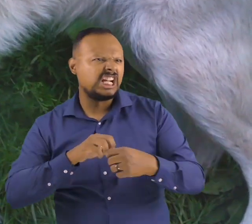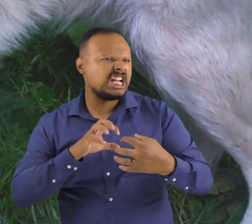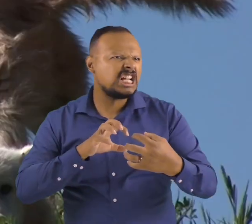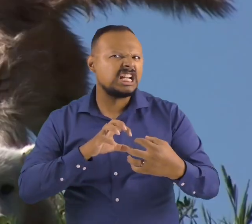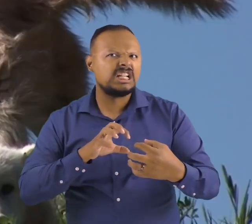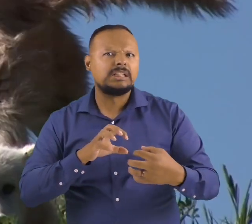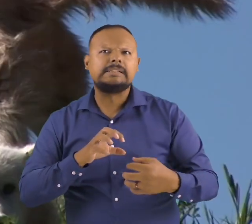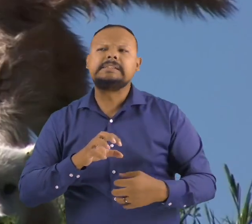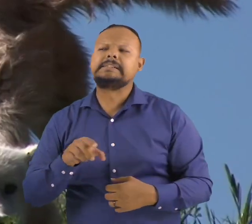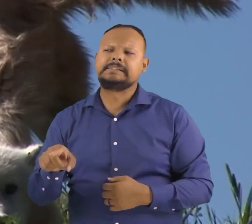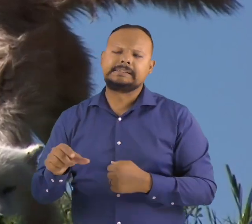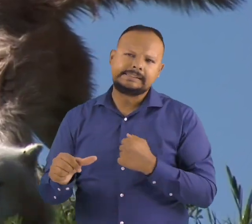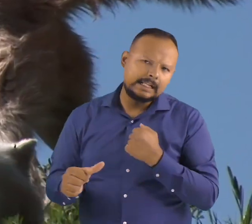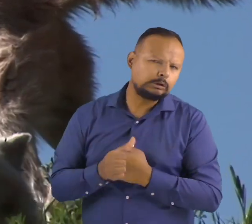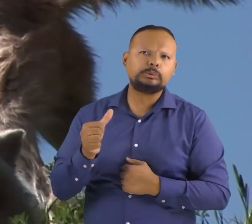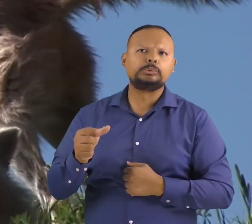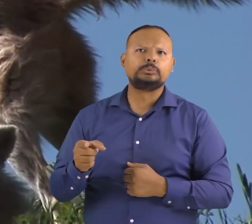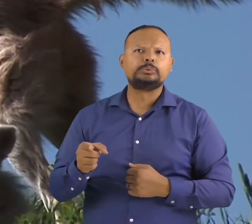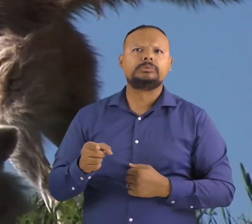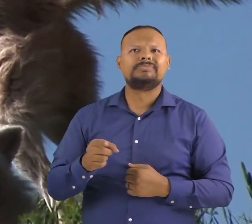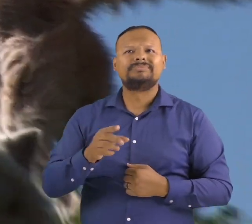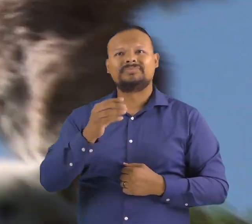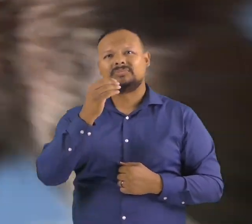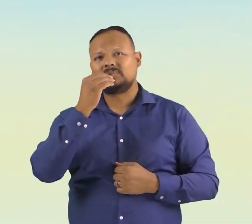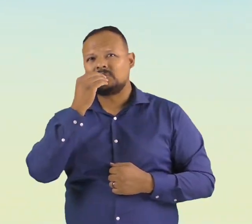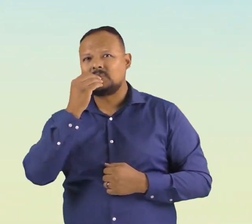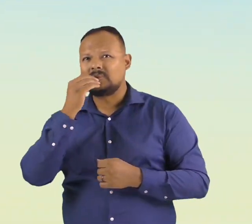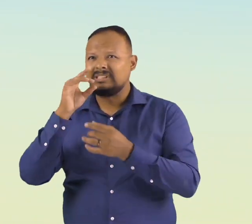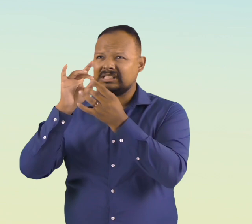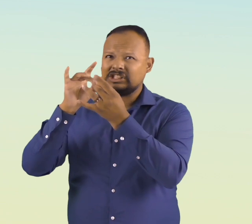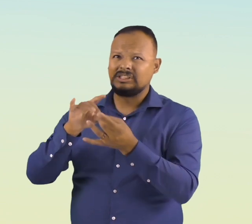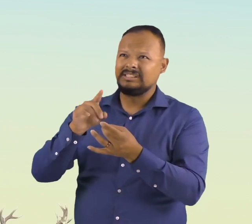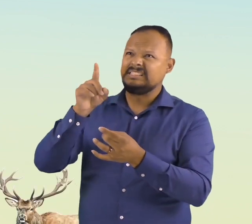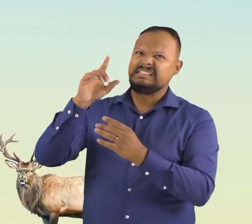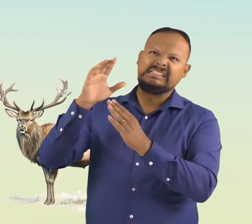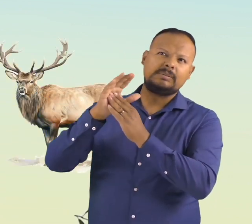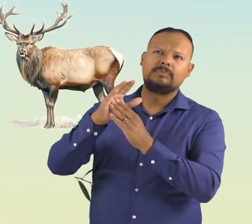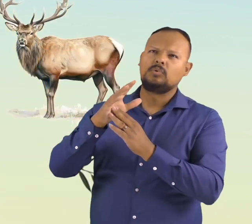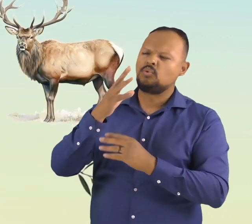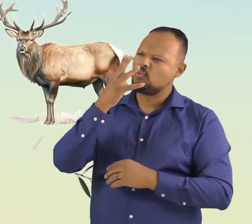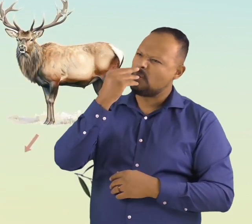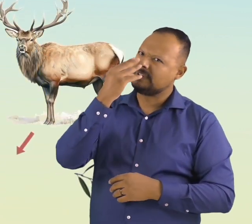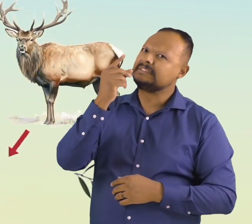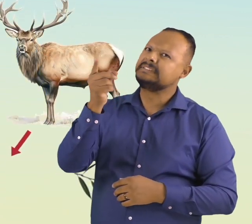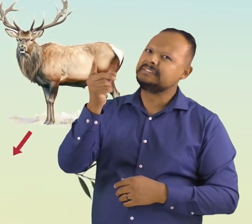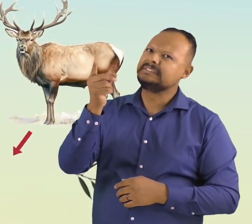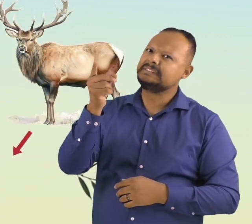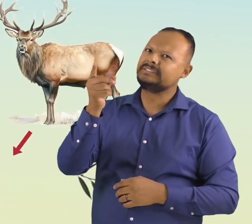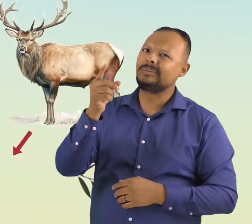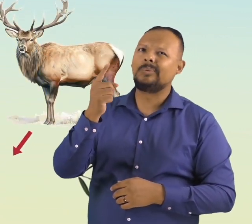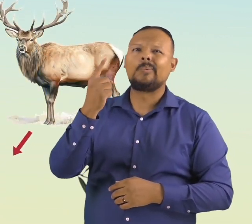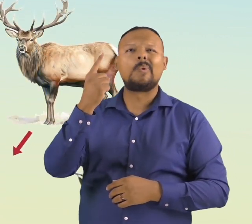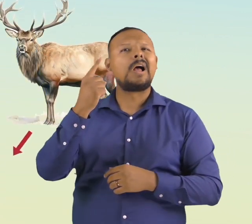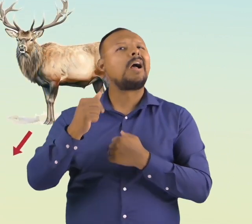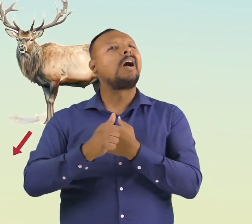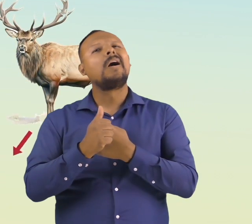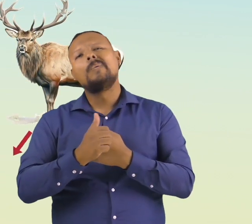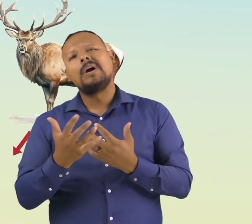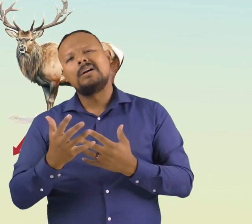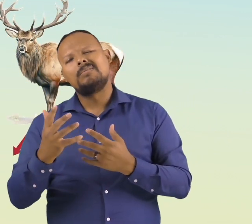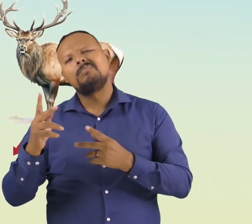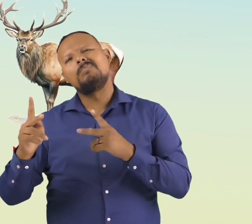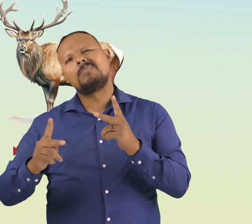are sick or to protect other wolves in their pack. Wolves are at the top of the food chain in the animal kingdom.